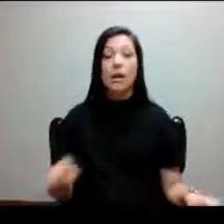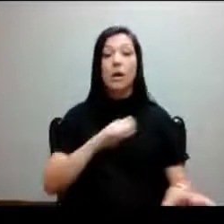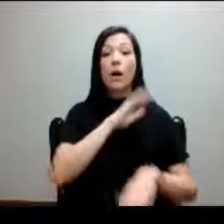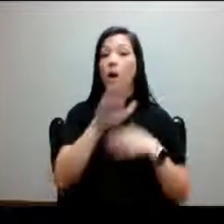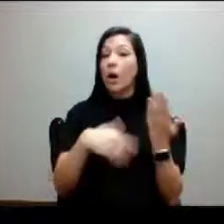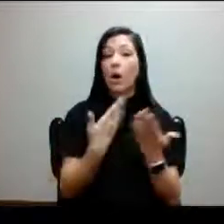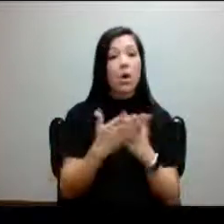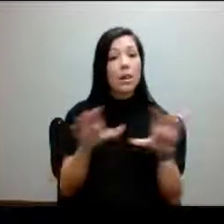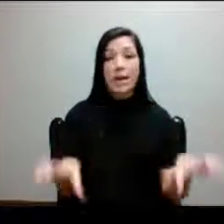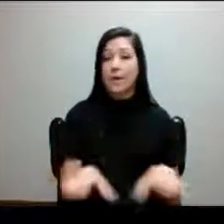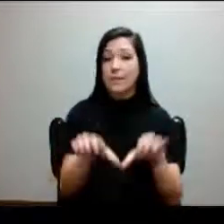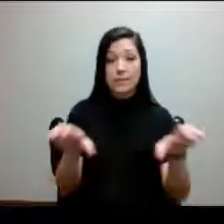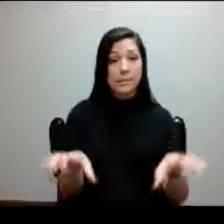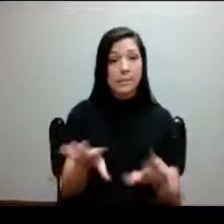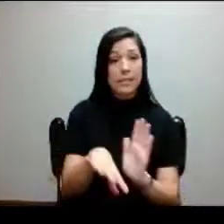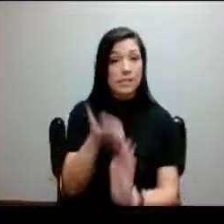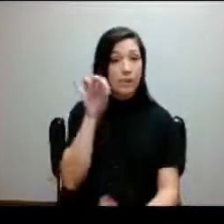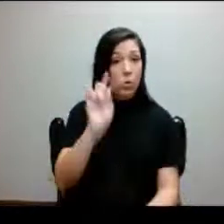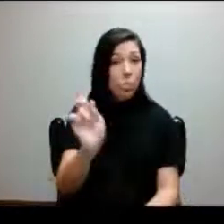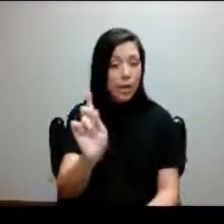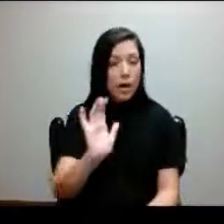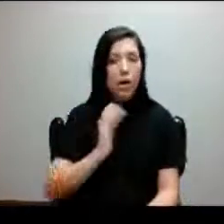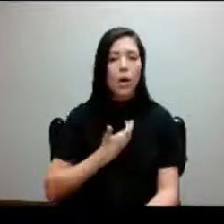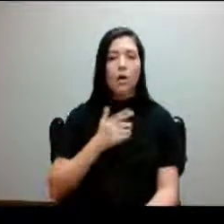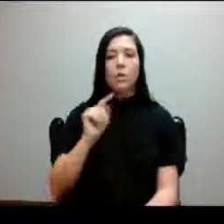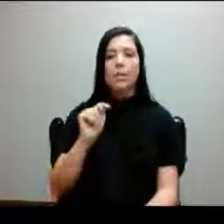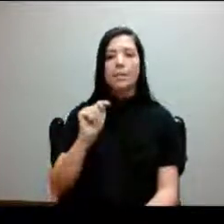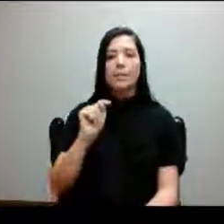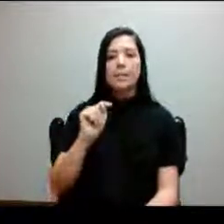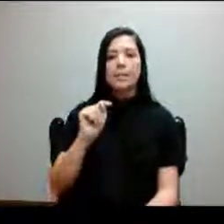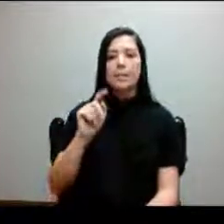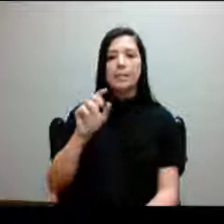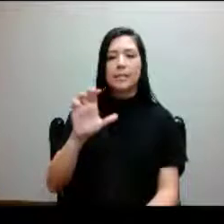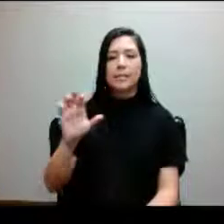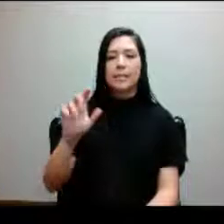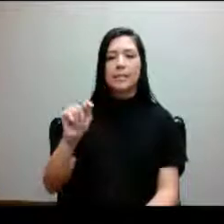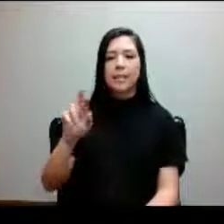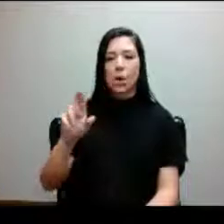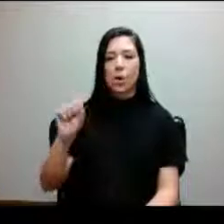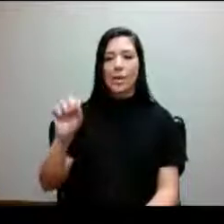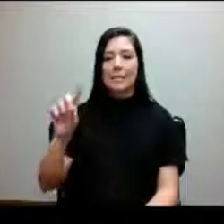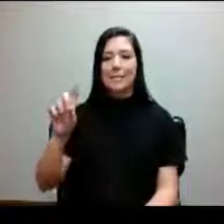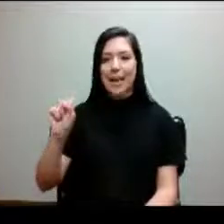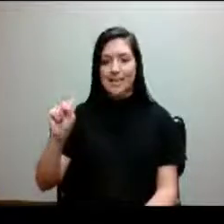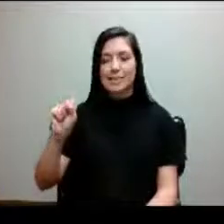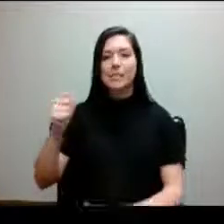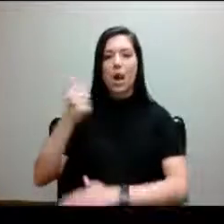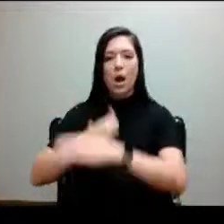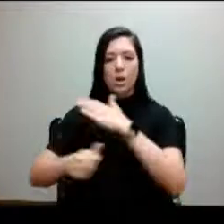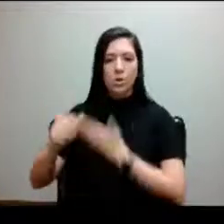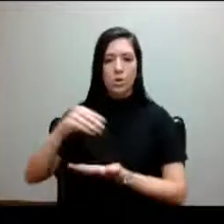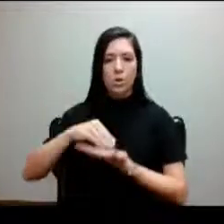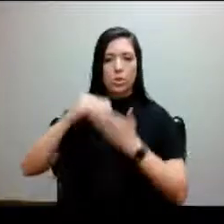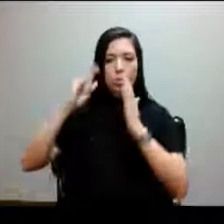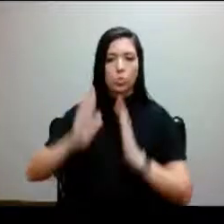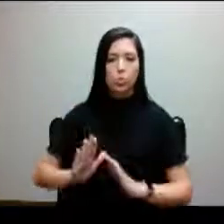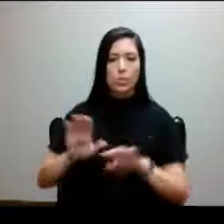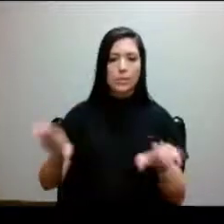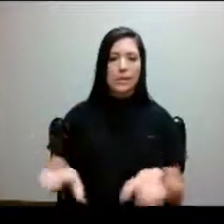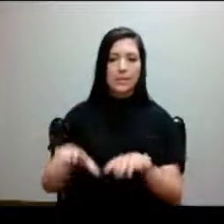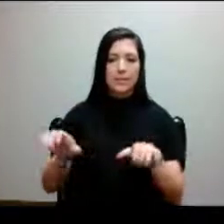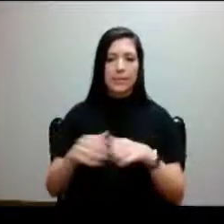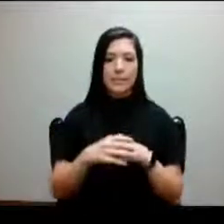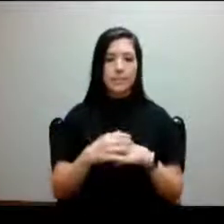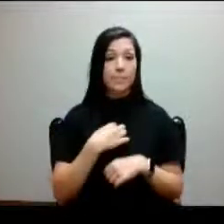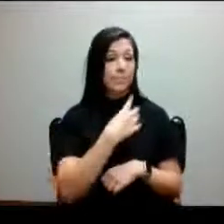will be found on our TRSDS Blackboard page under student activities. I